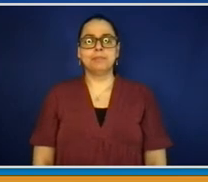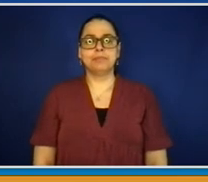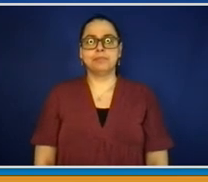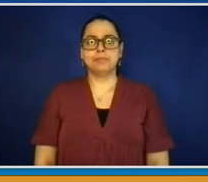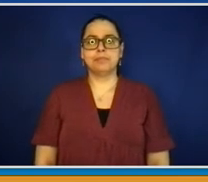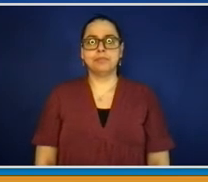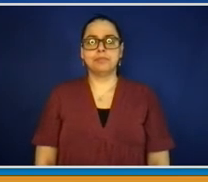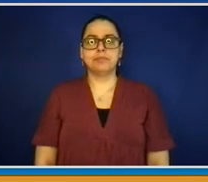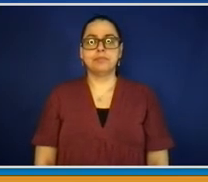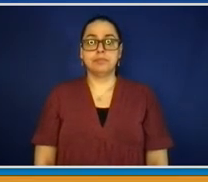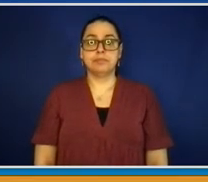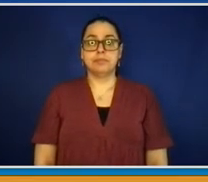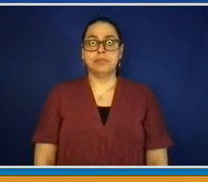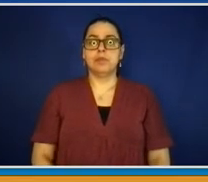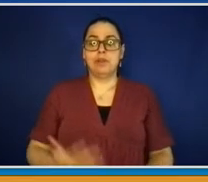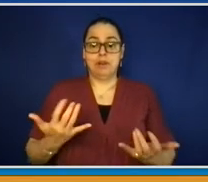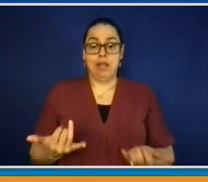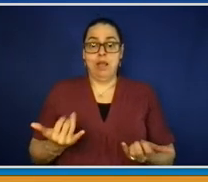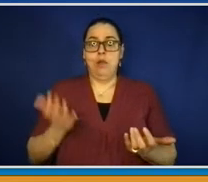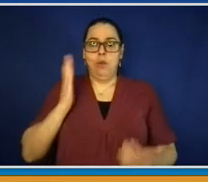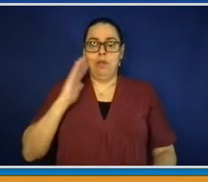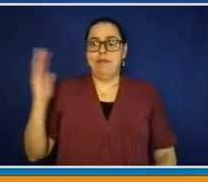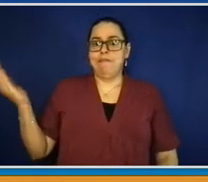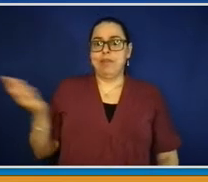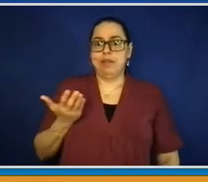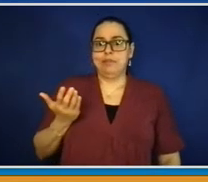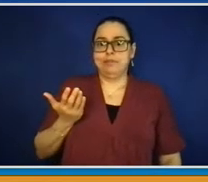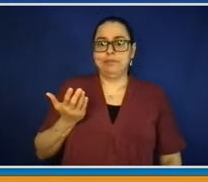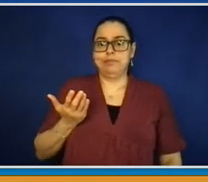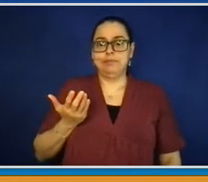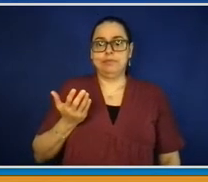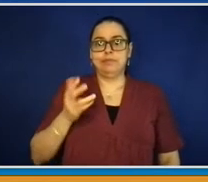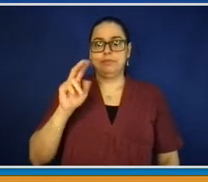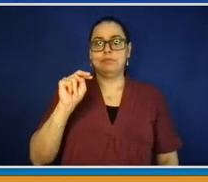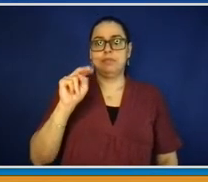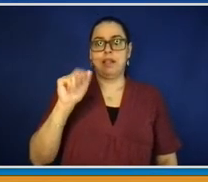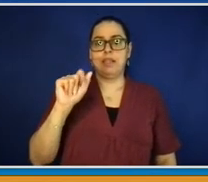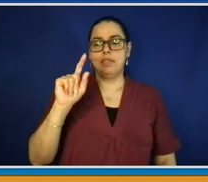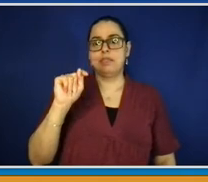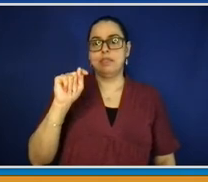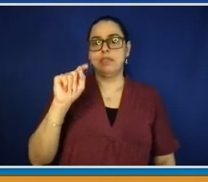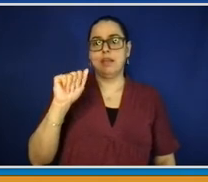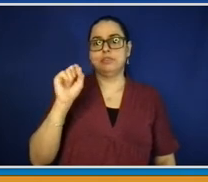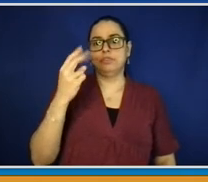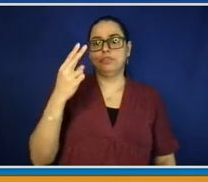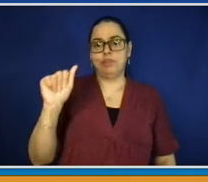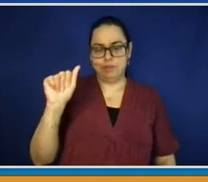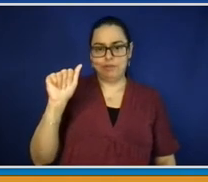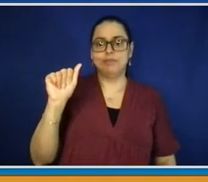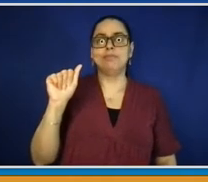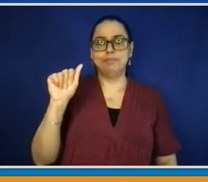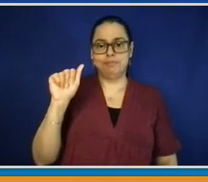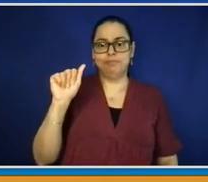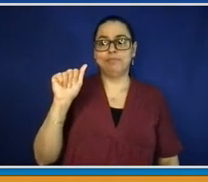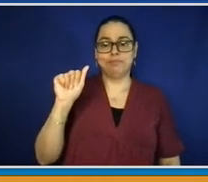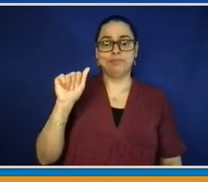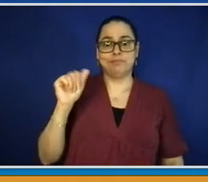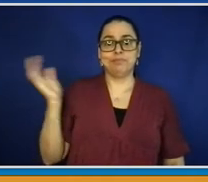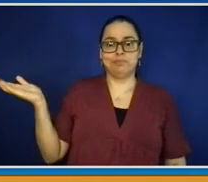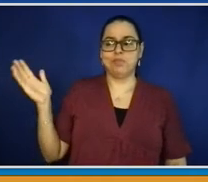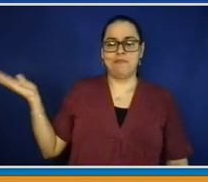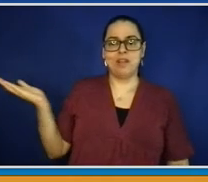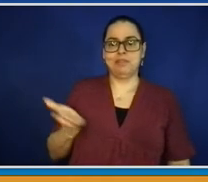and Brittany are working tremendously in our area of tourism and film. I'm going to have the